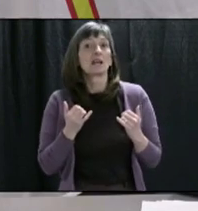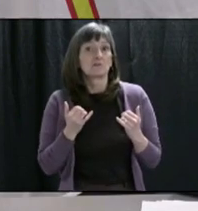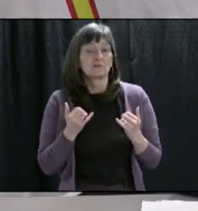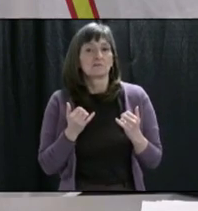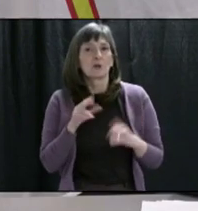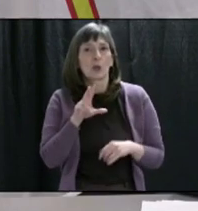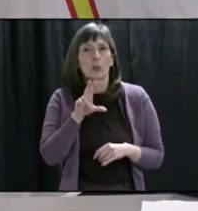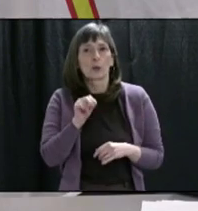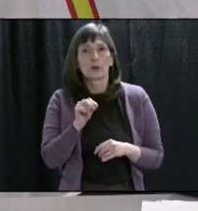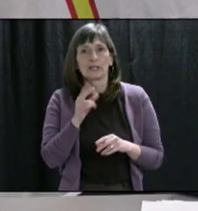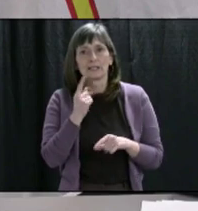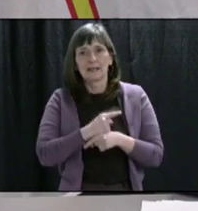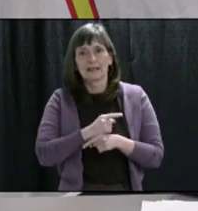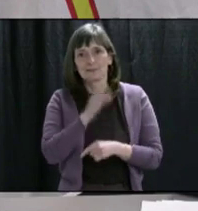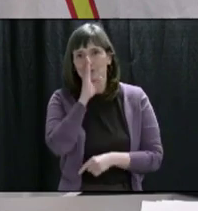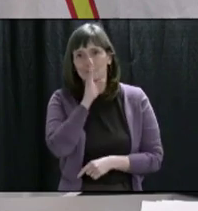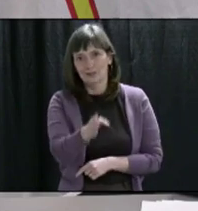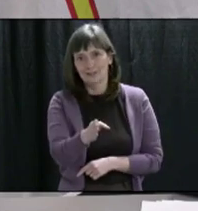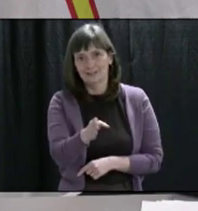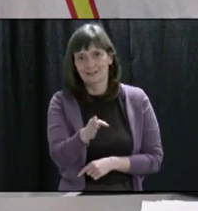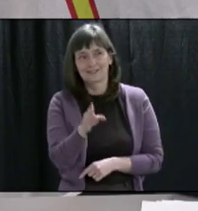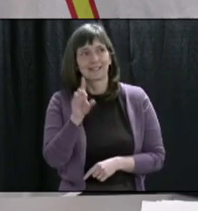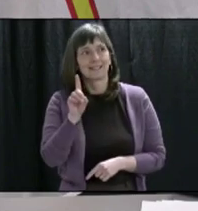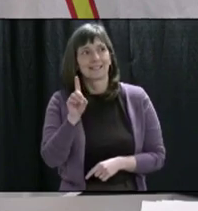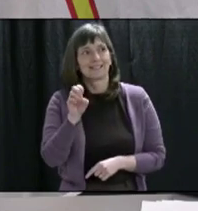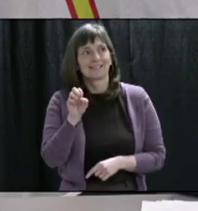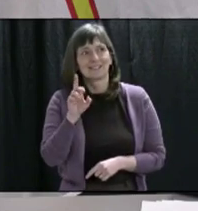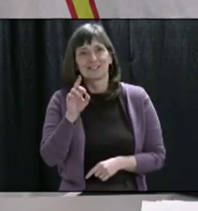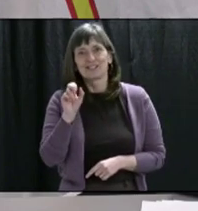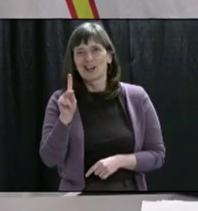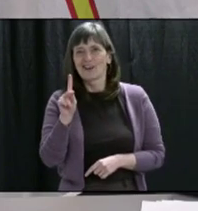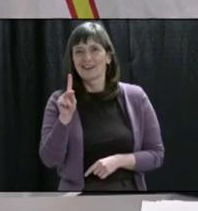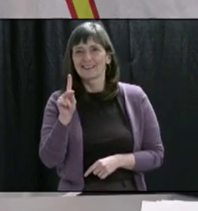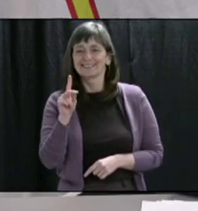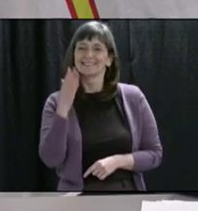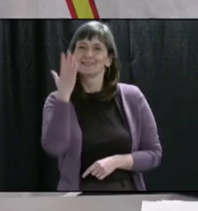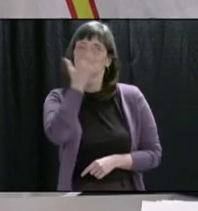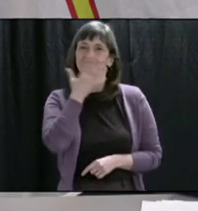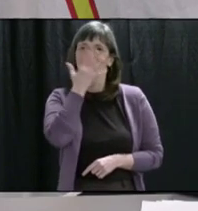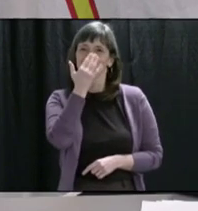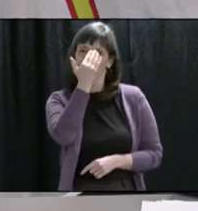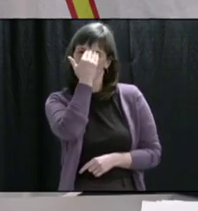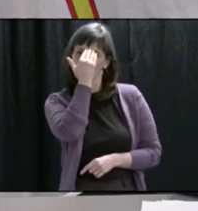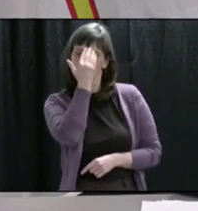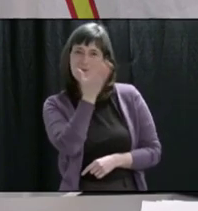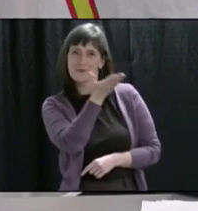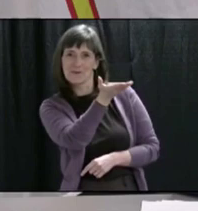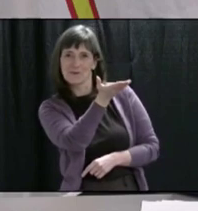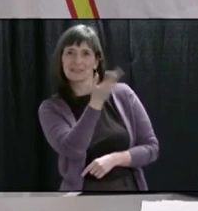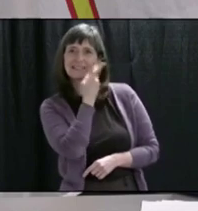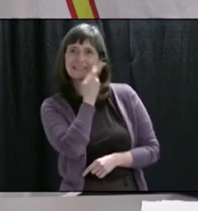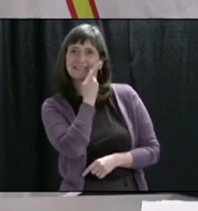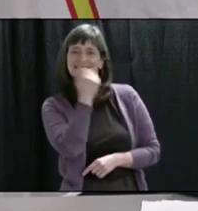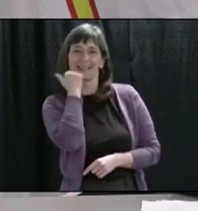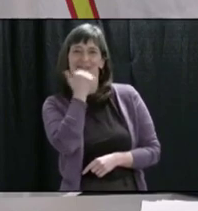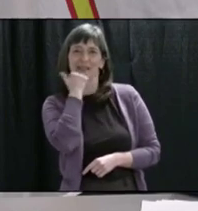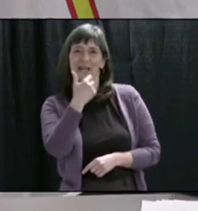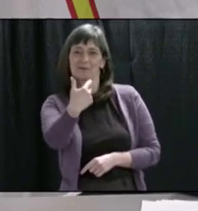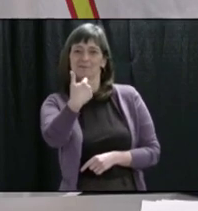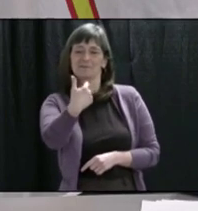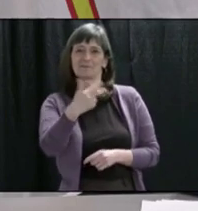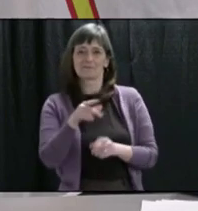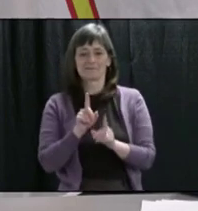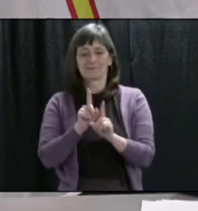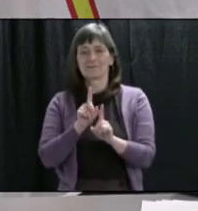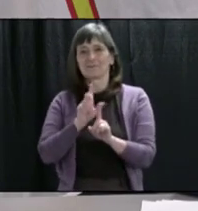30 straight days. So Derek, who is a familiar face for me, he's behind the camera, essentially